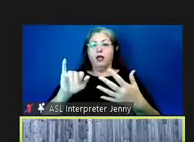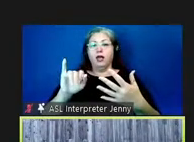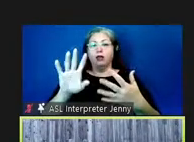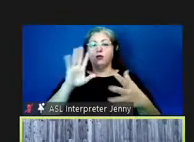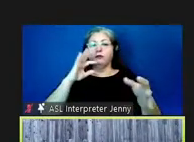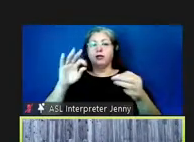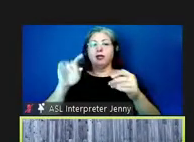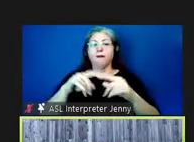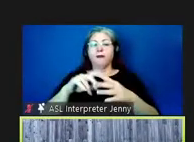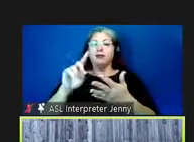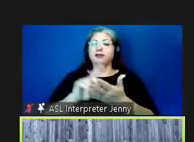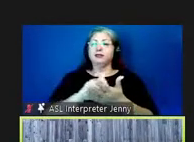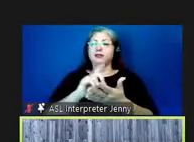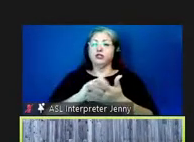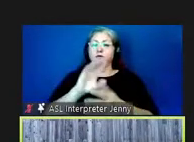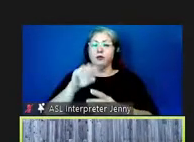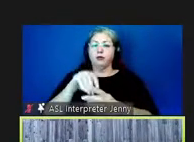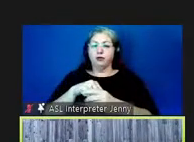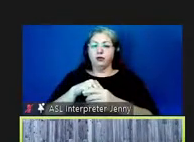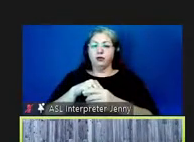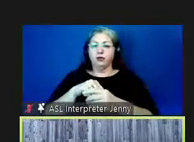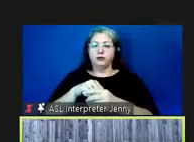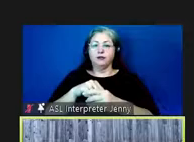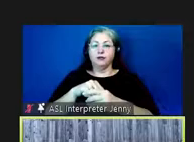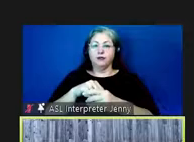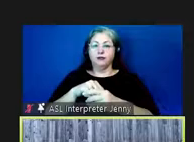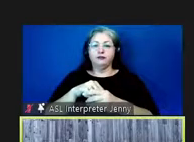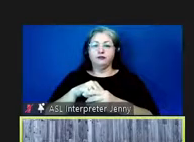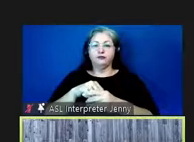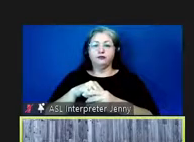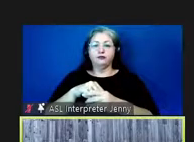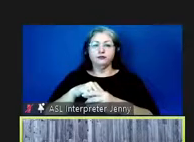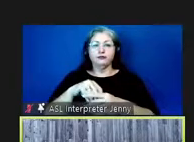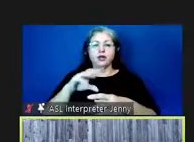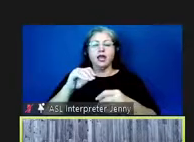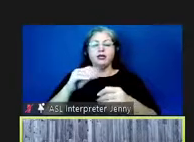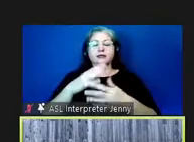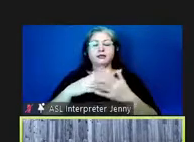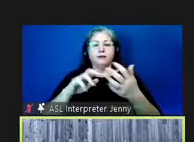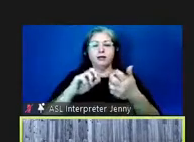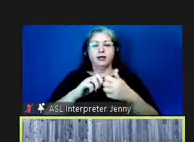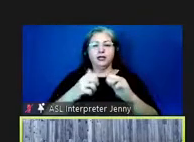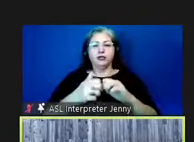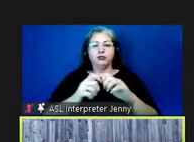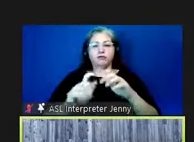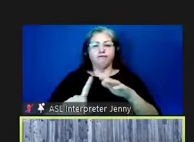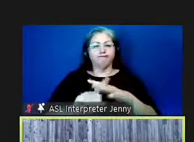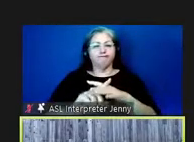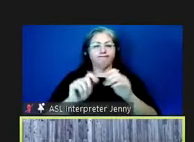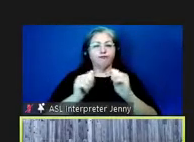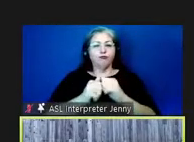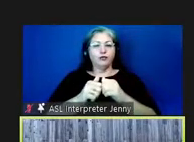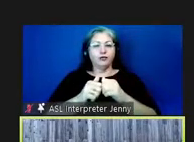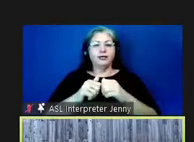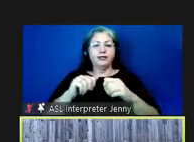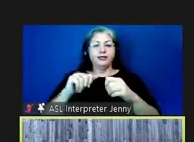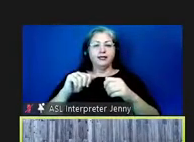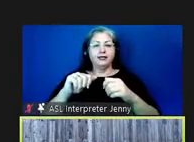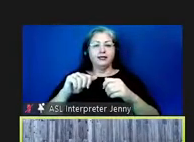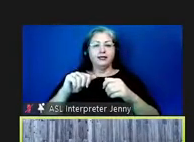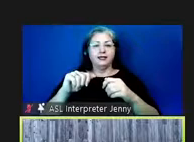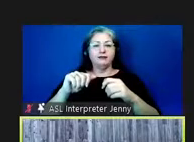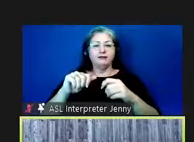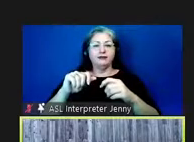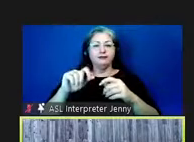dictionary component and also some of the issues that arise with dictionaries and um